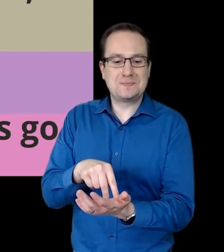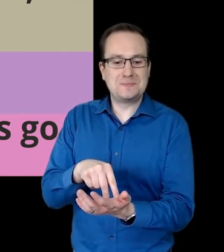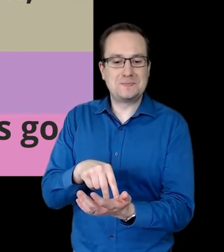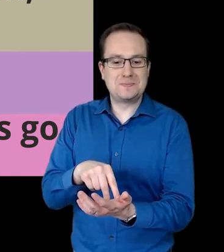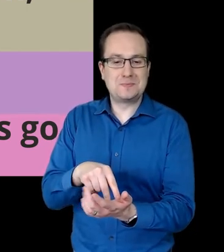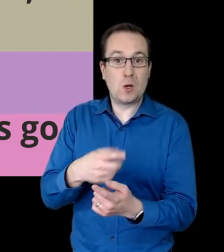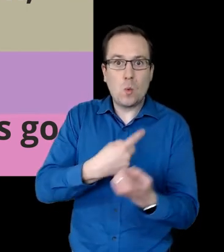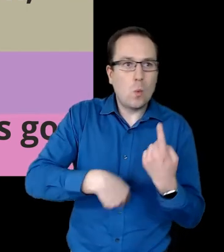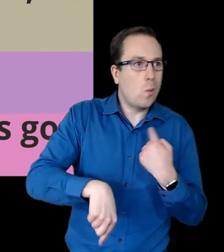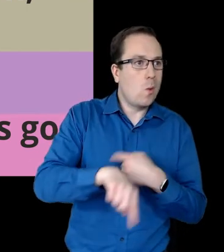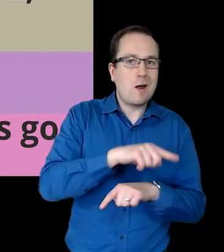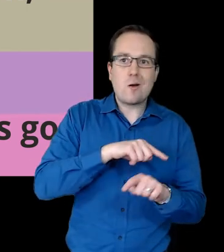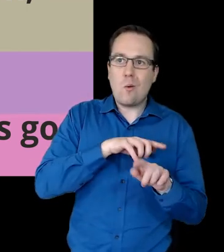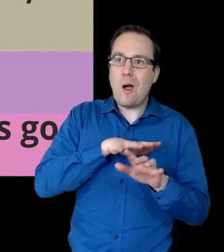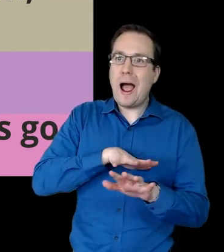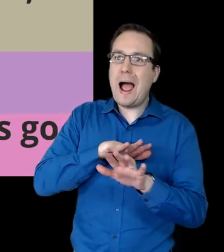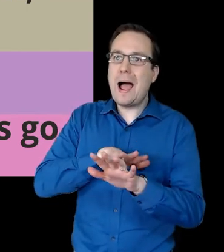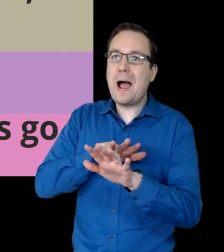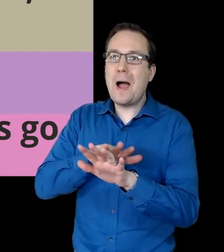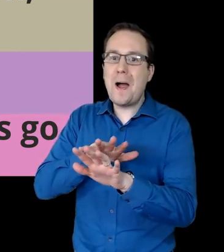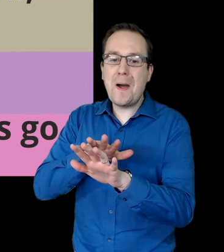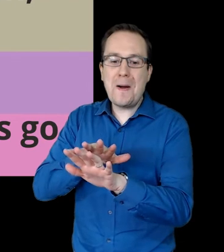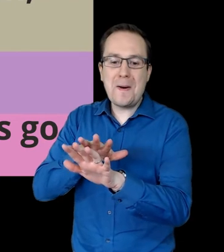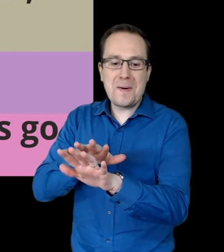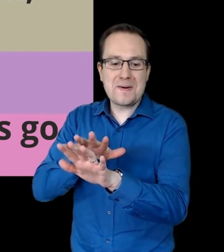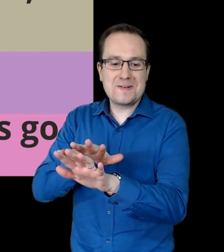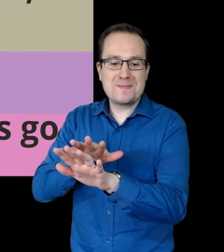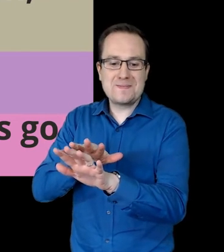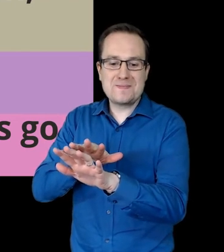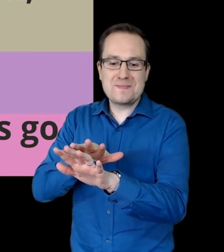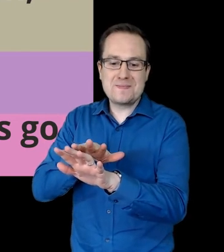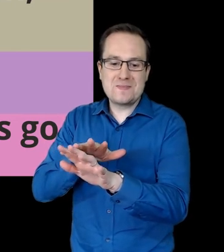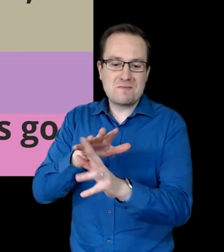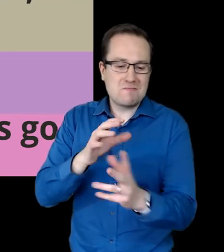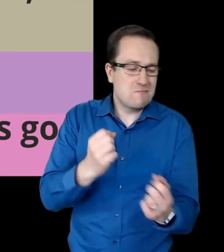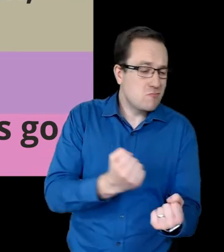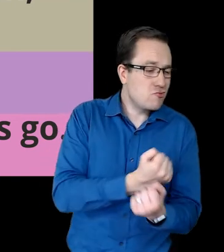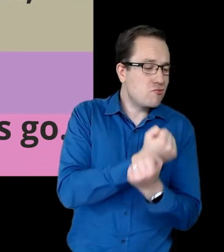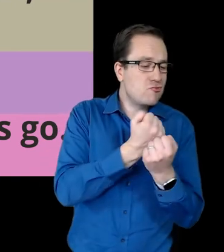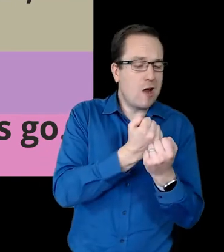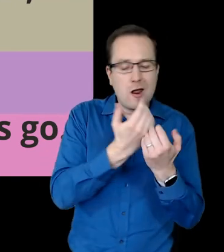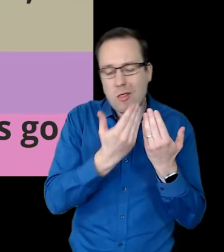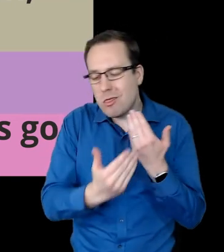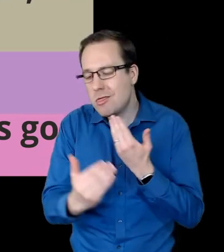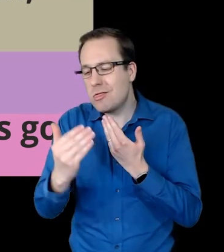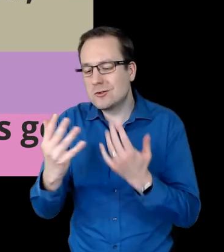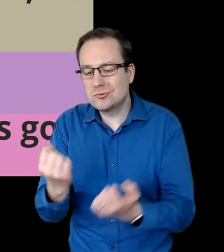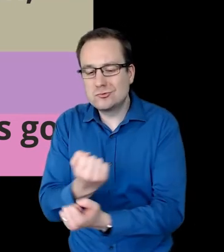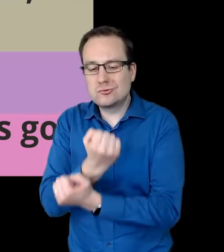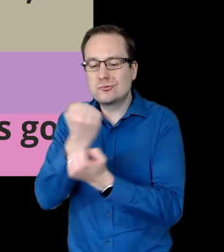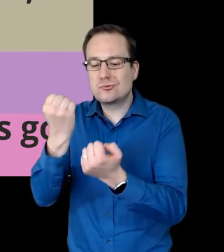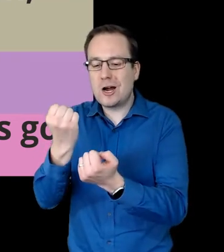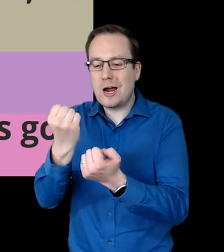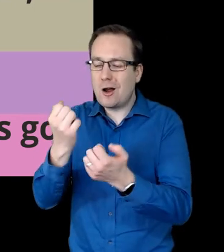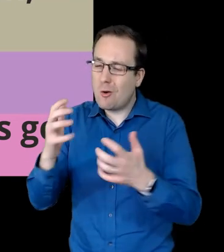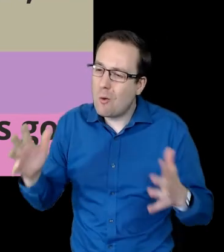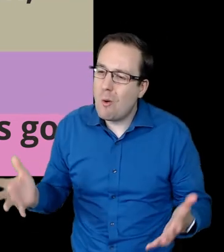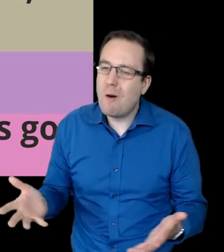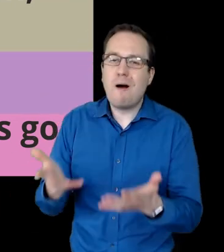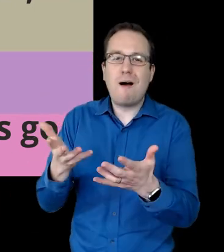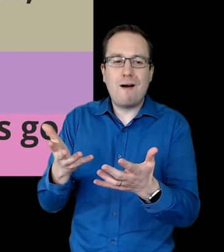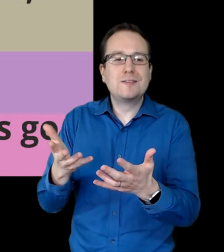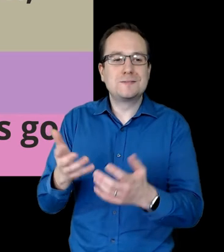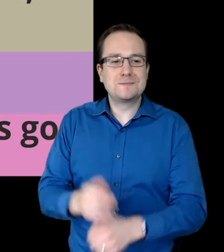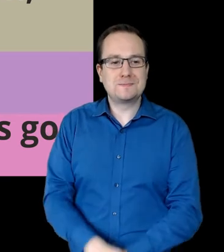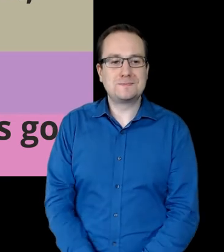We shall go out from strength to strength, Lord.